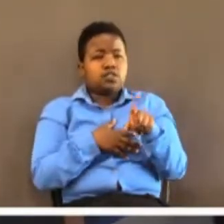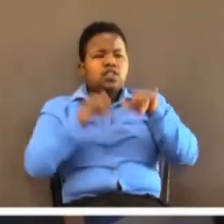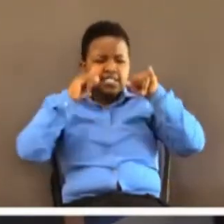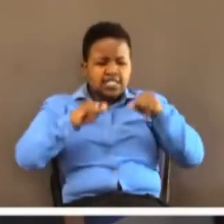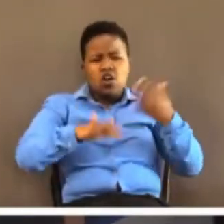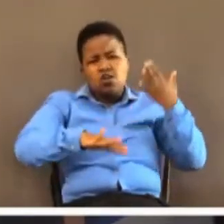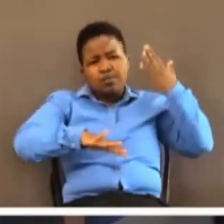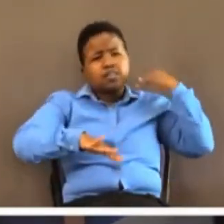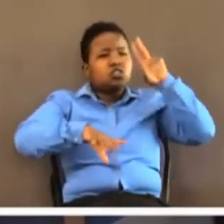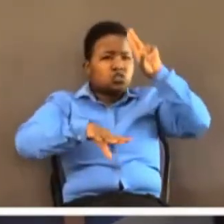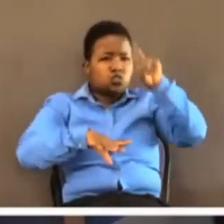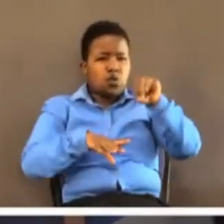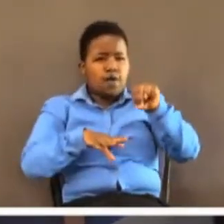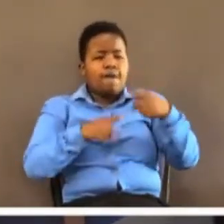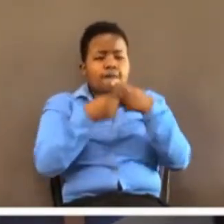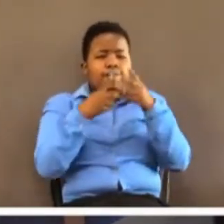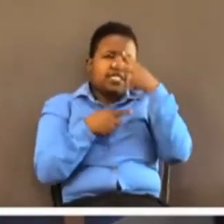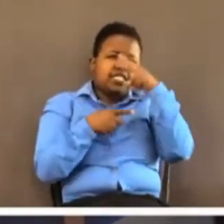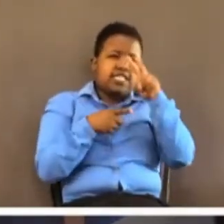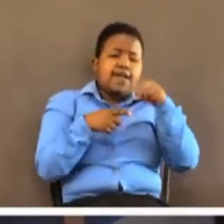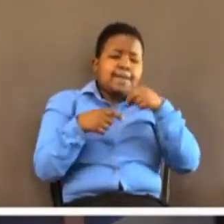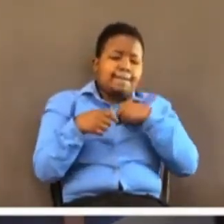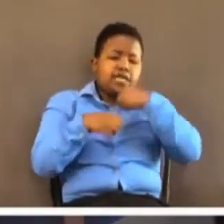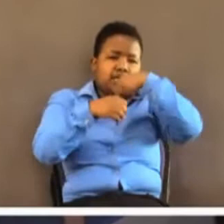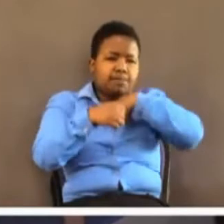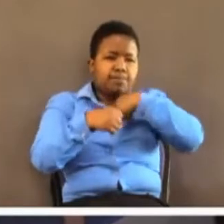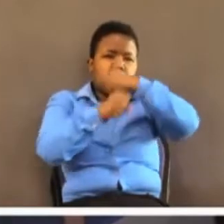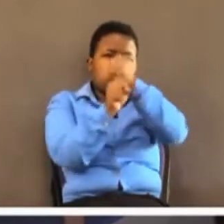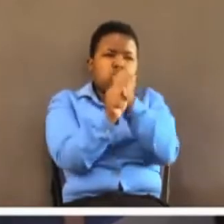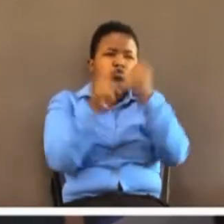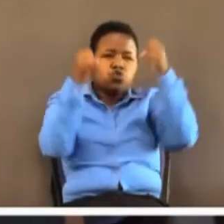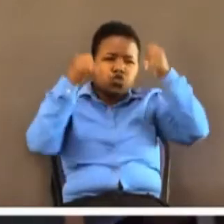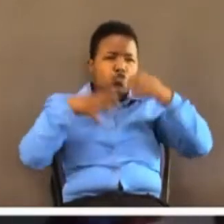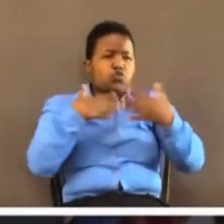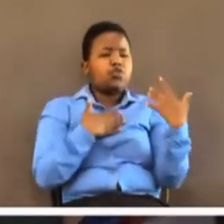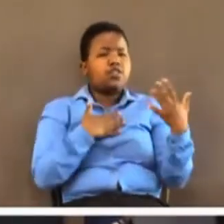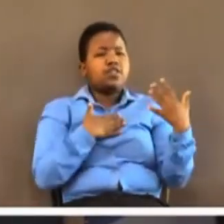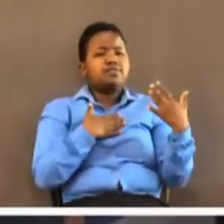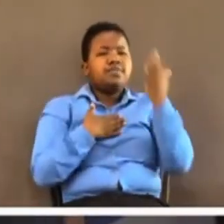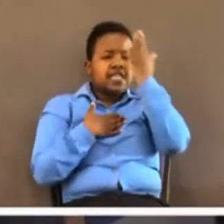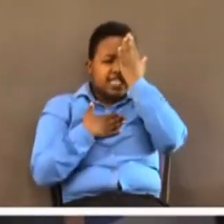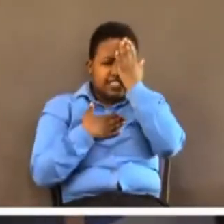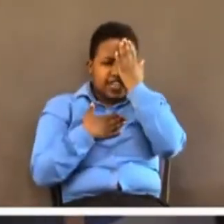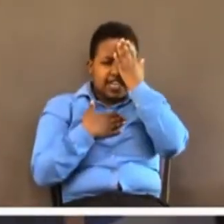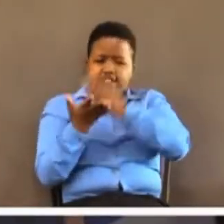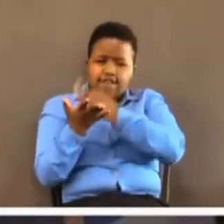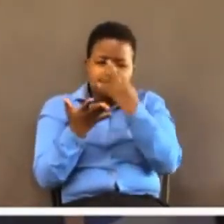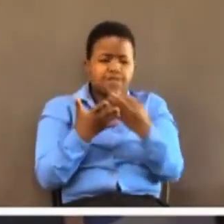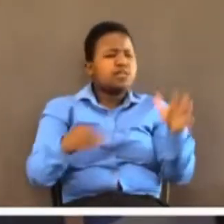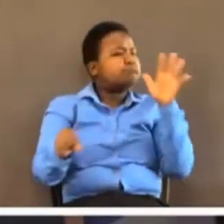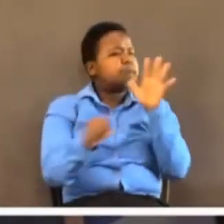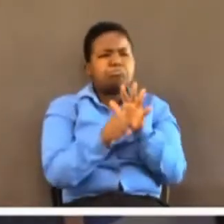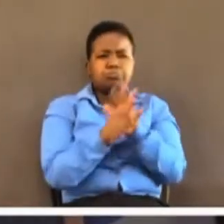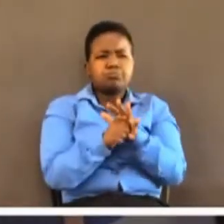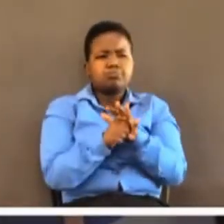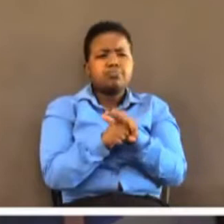See, I am doing a new thing. Now the children of Israel had failed miscelebrity. Every time